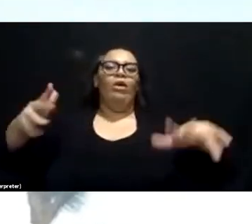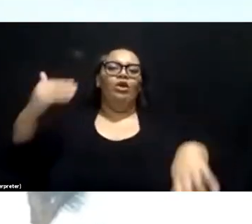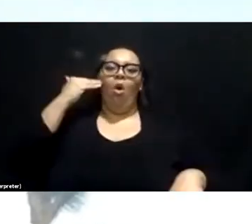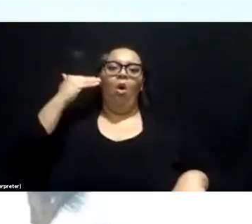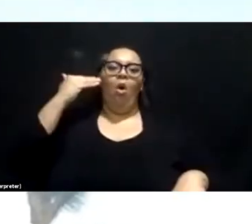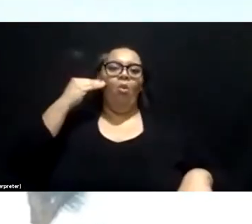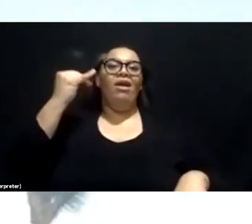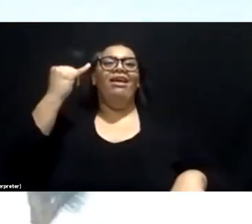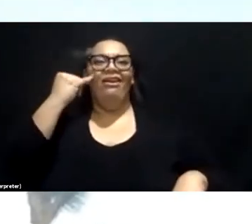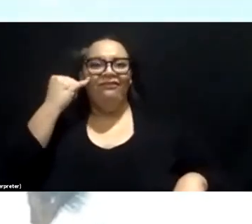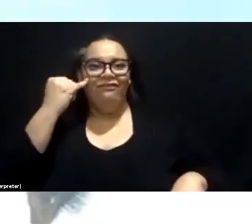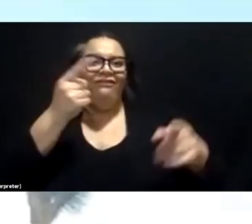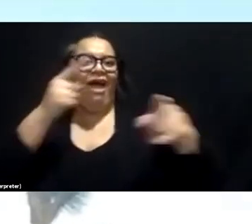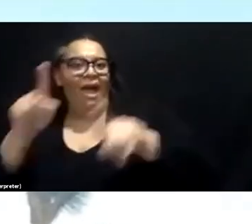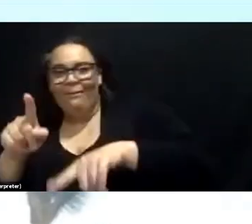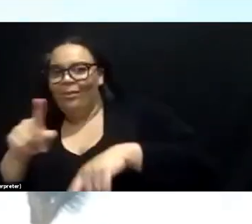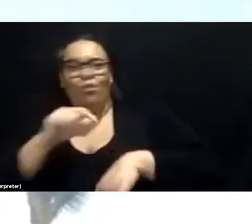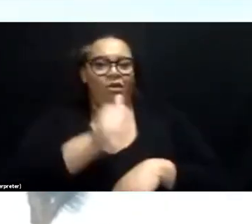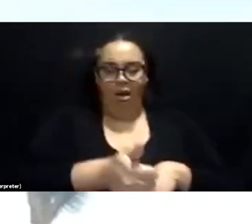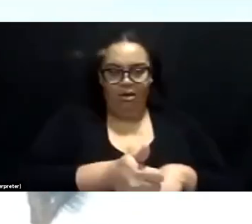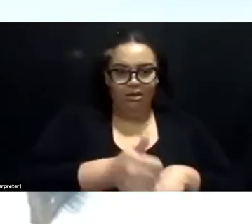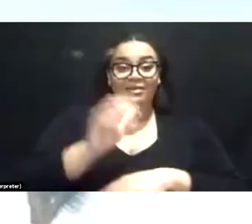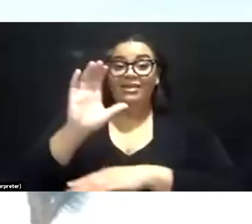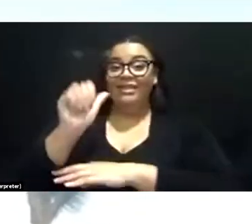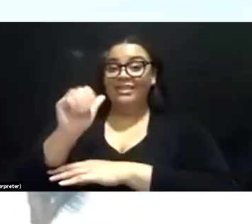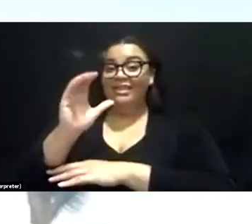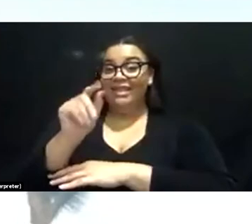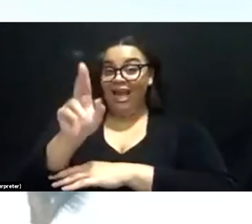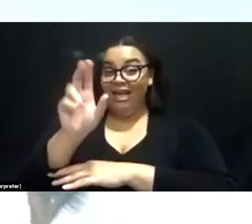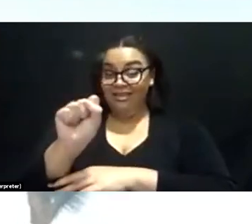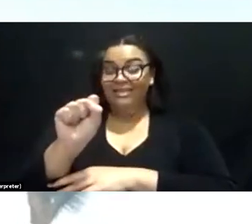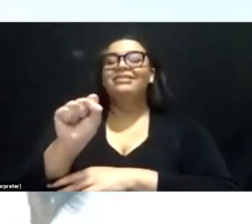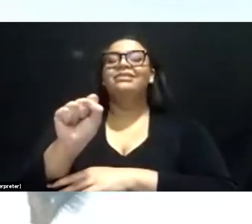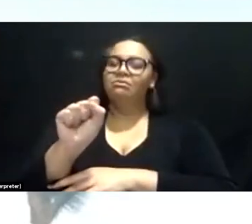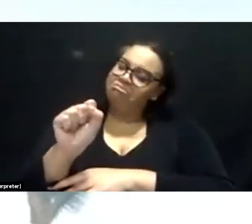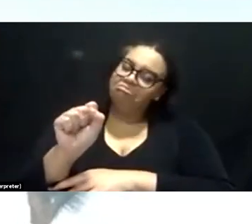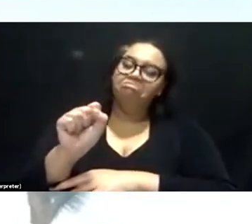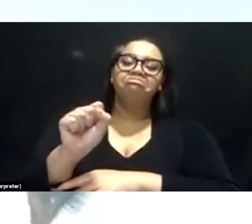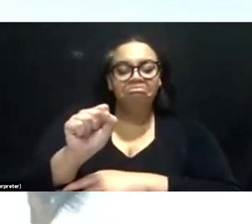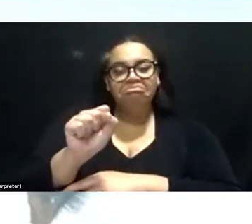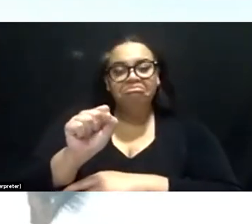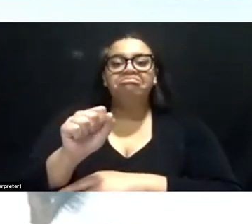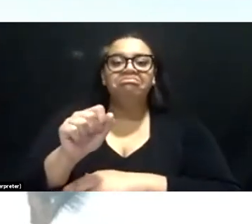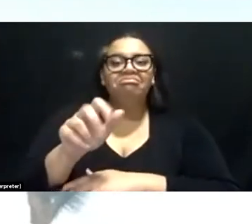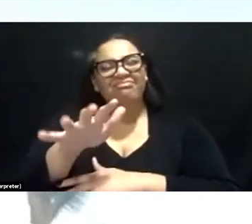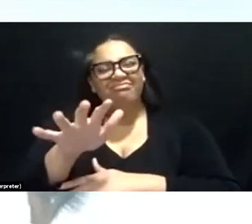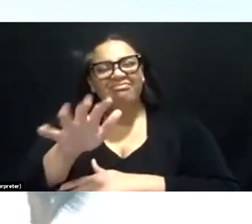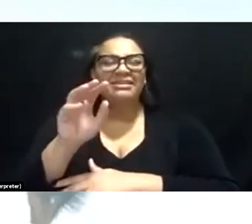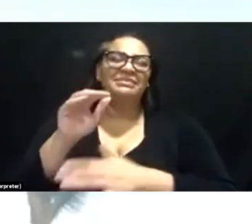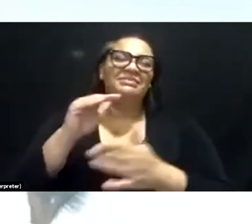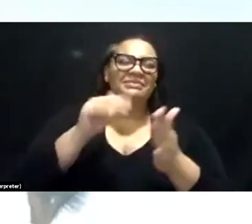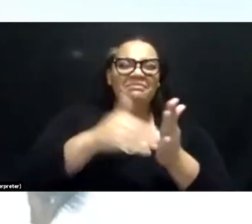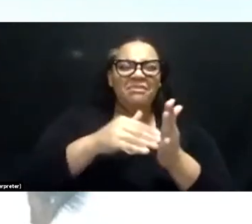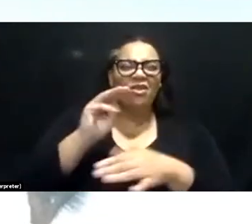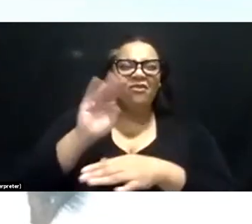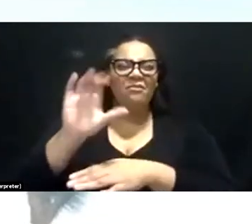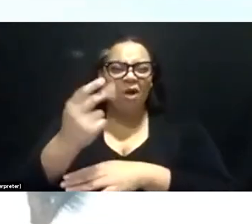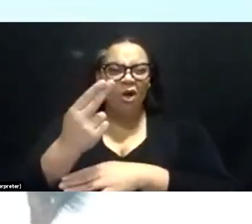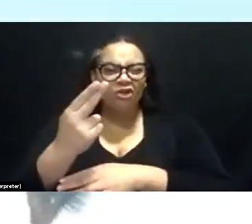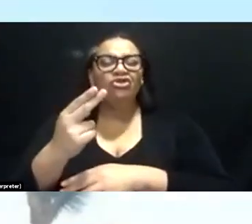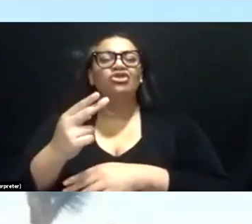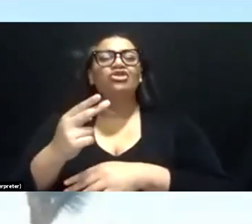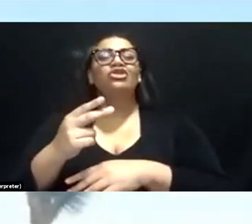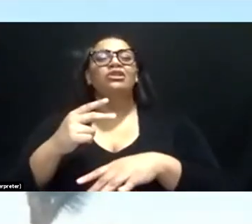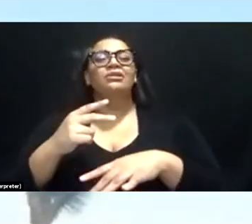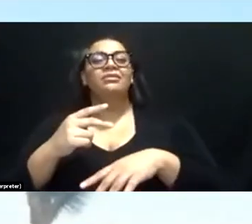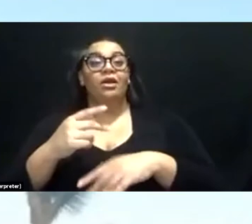Um, cactus are usually a little later. So we get little stuff that starts popping up mid March generally. And then the cactus, even